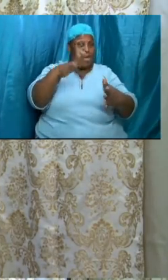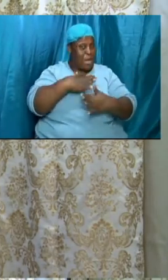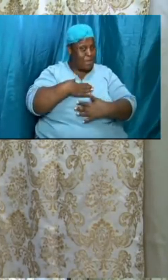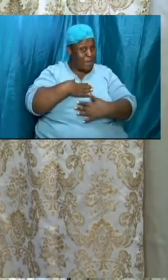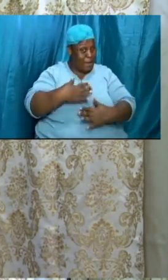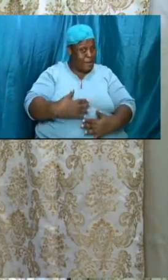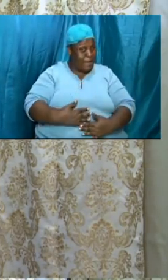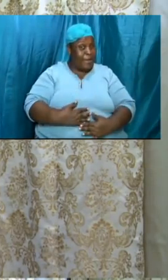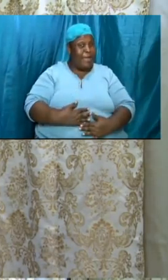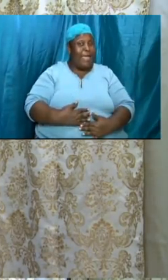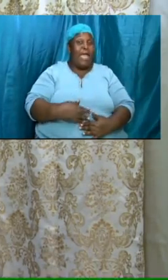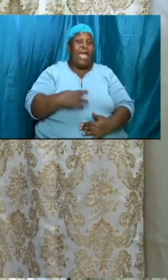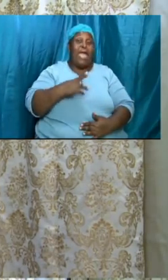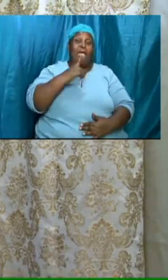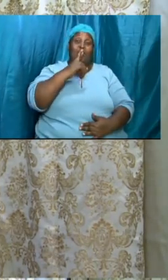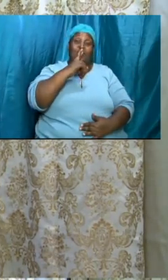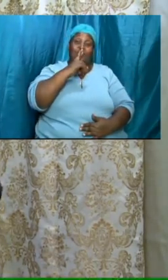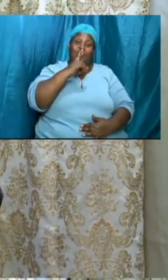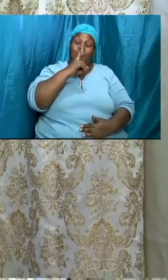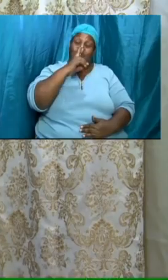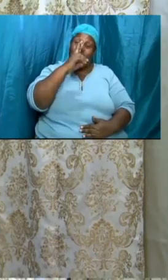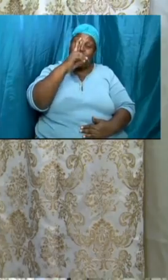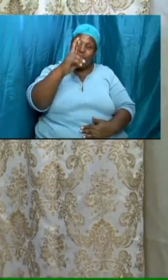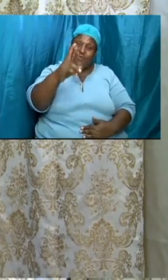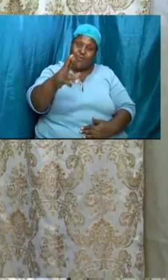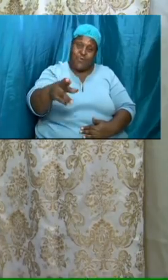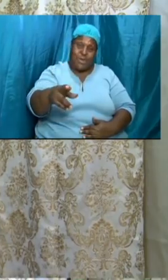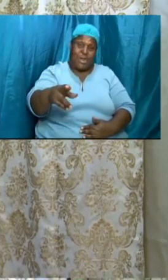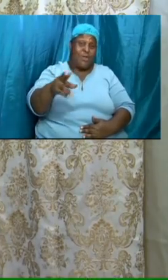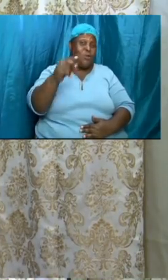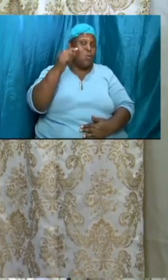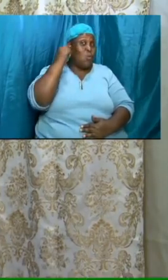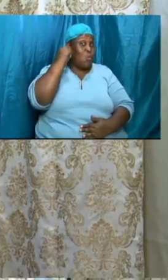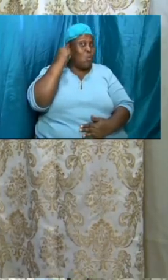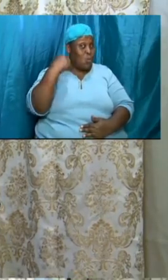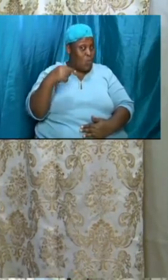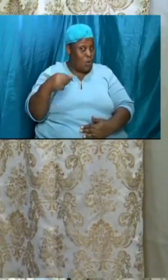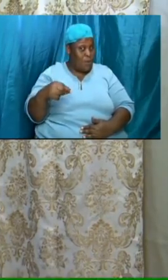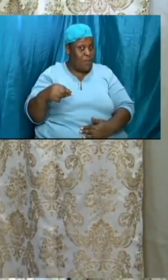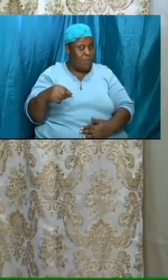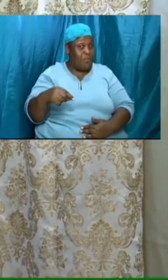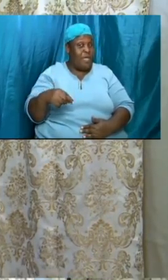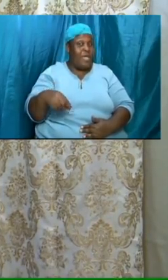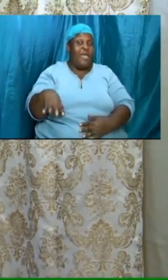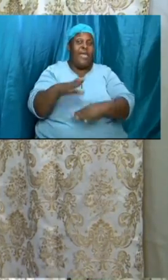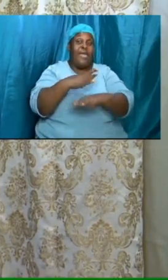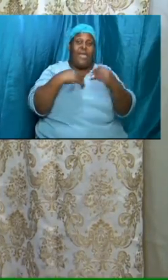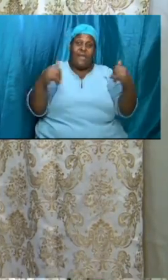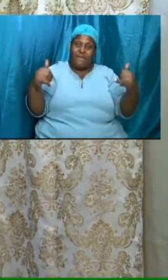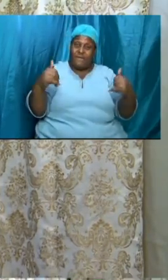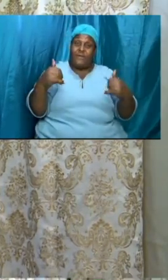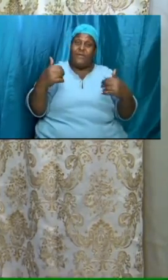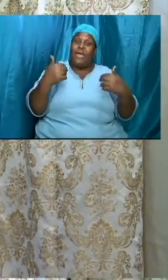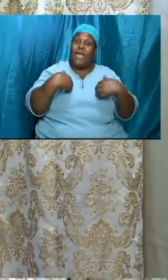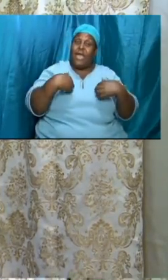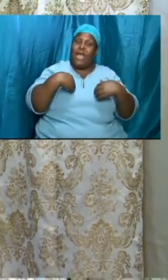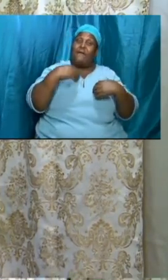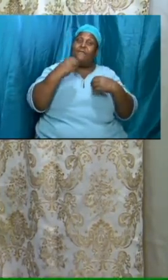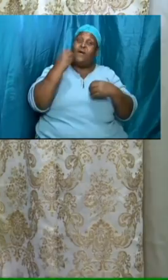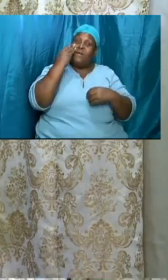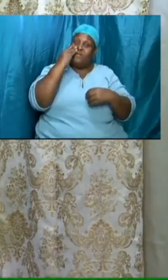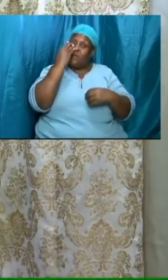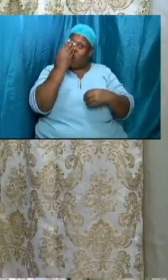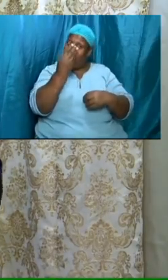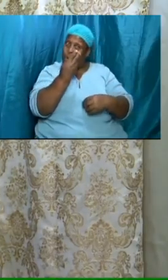beautiful heaven has trees heaven has flowers heaven has all